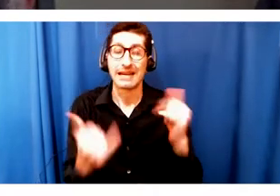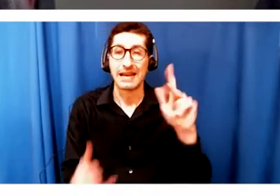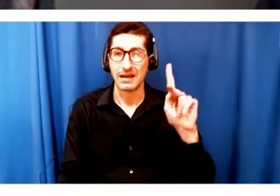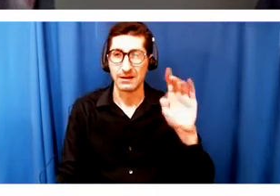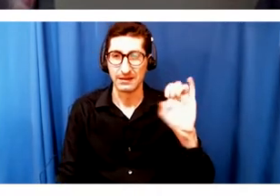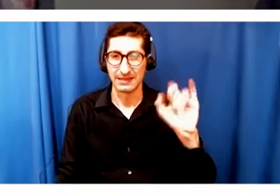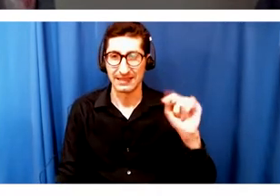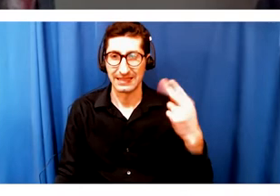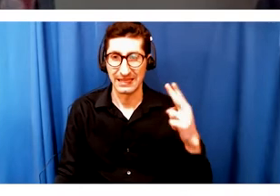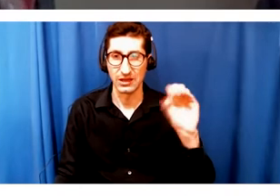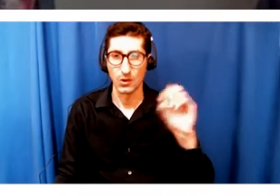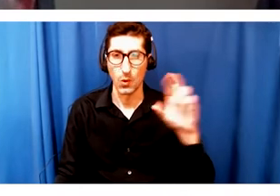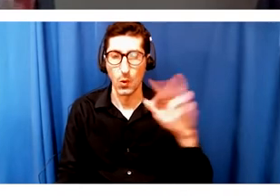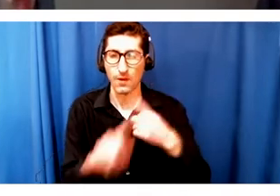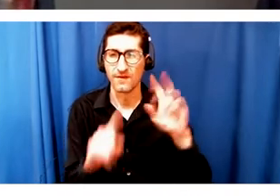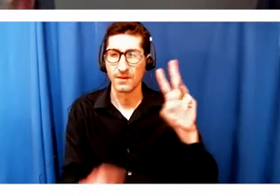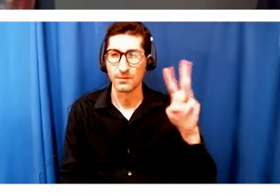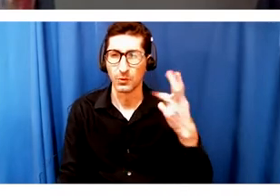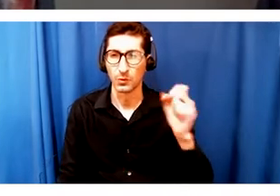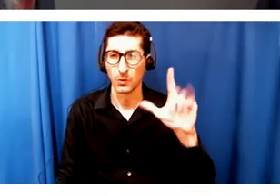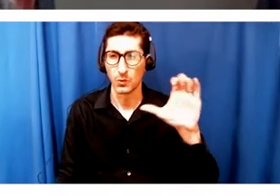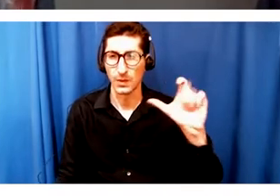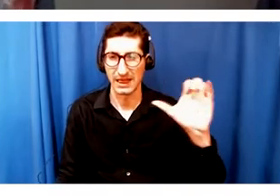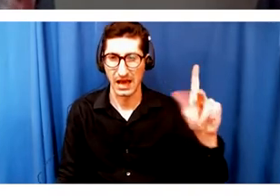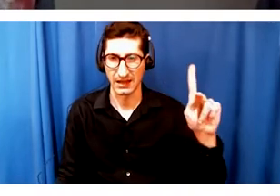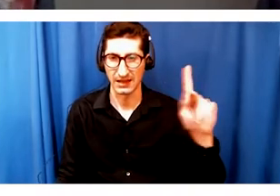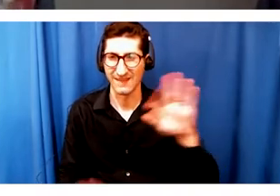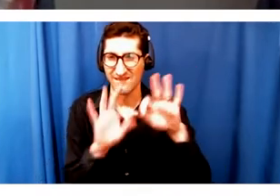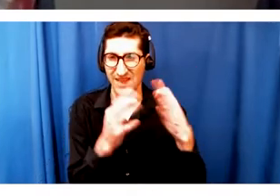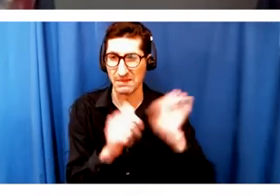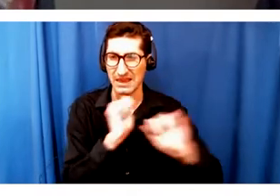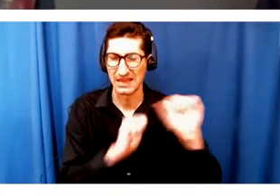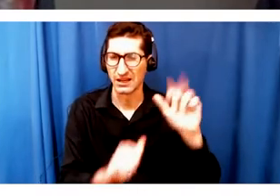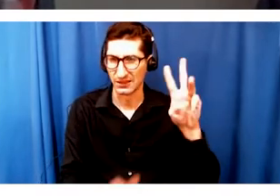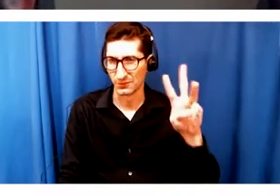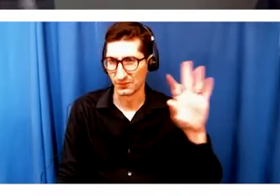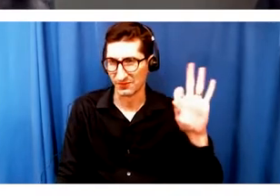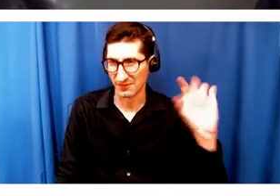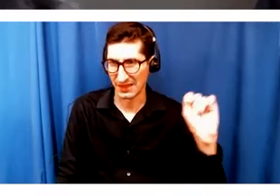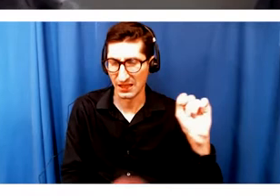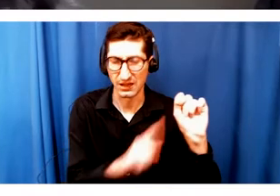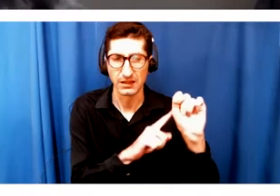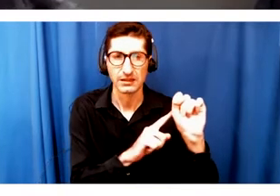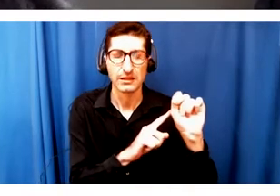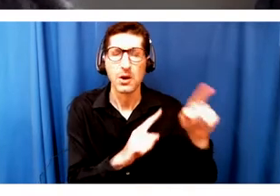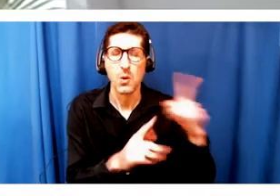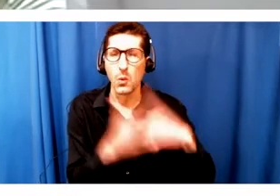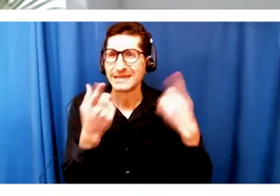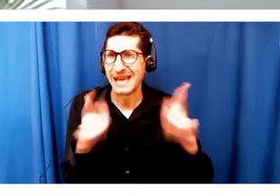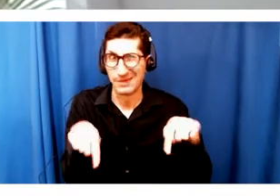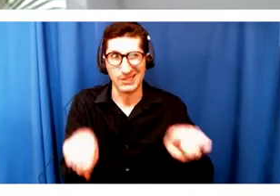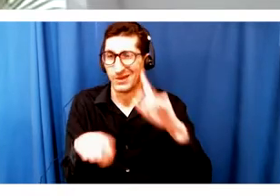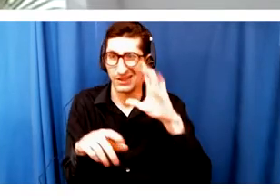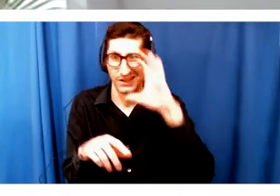Wheelock Family Theater. What's happening over at Wheelock during this most unconventional fall? Most